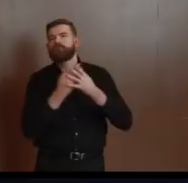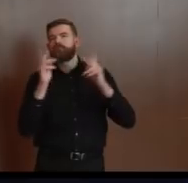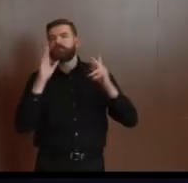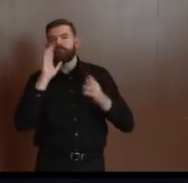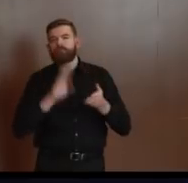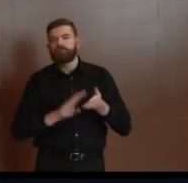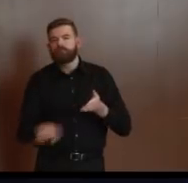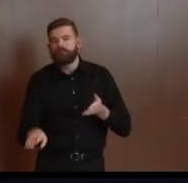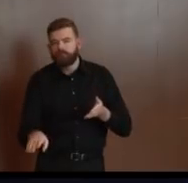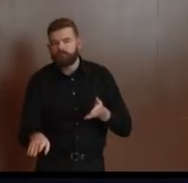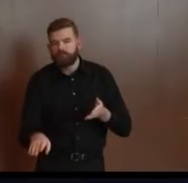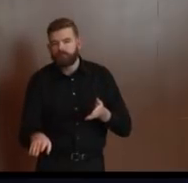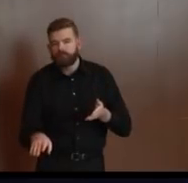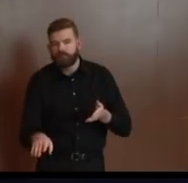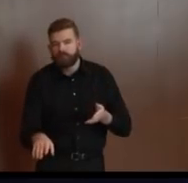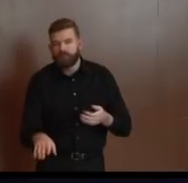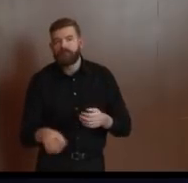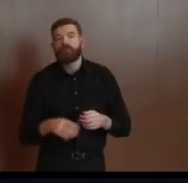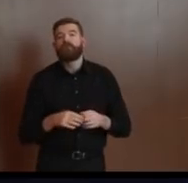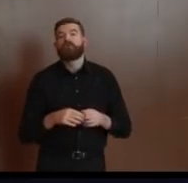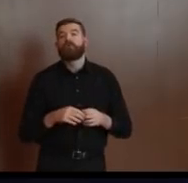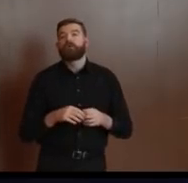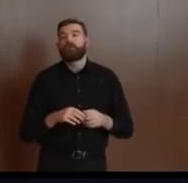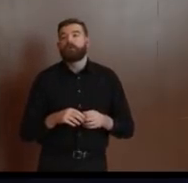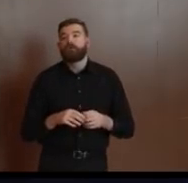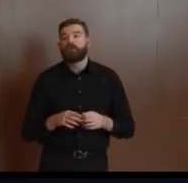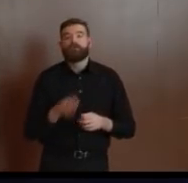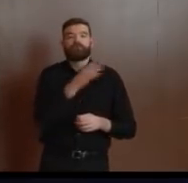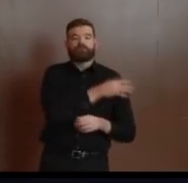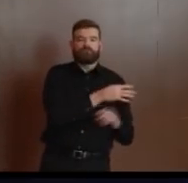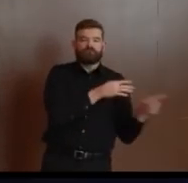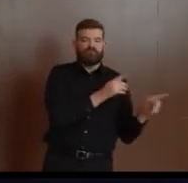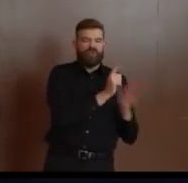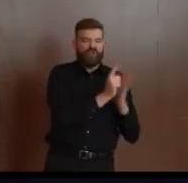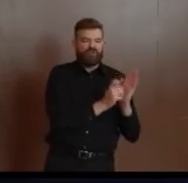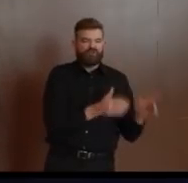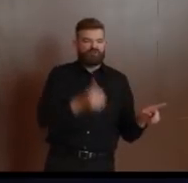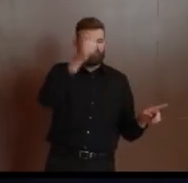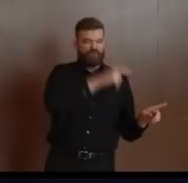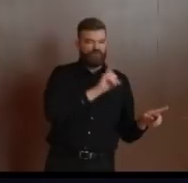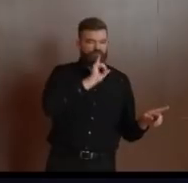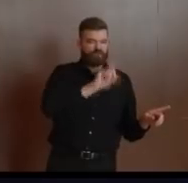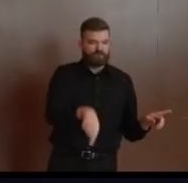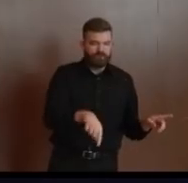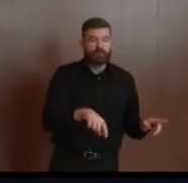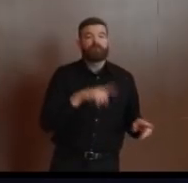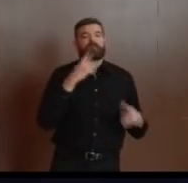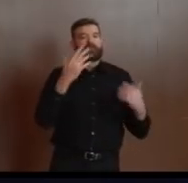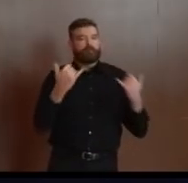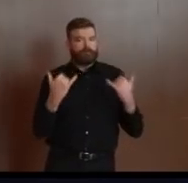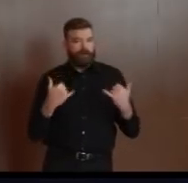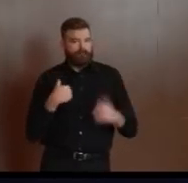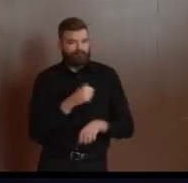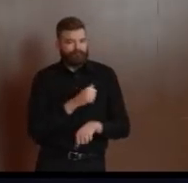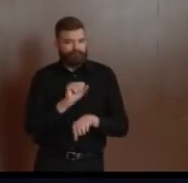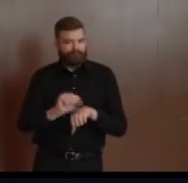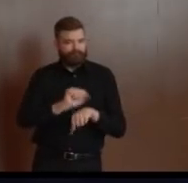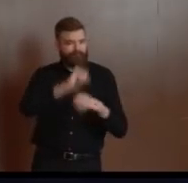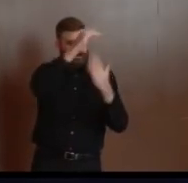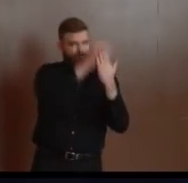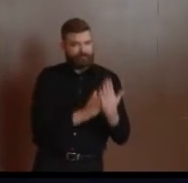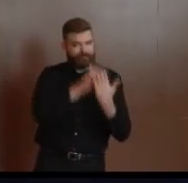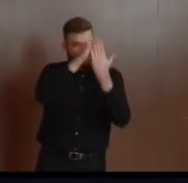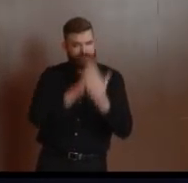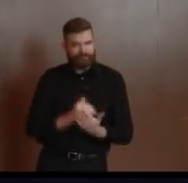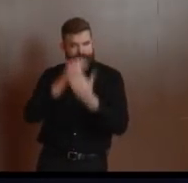categories that I outlined. And our prosecutors across the state are now trying to strike that difficult balance of public safety, public